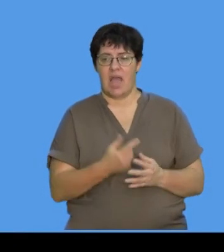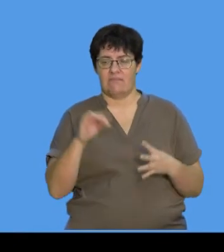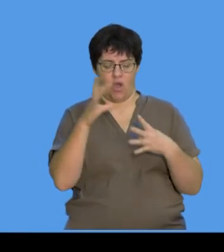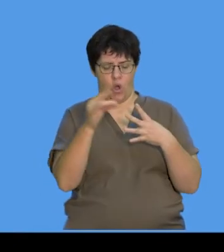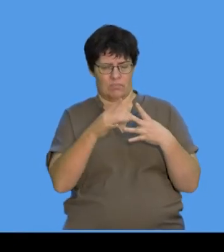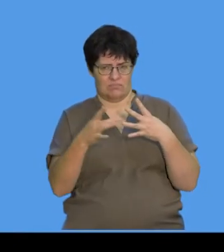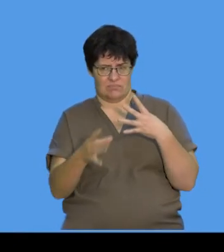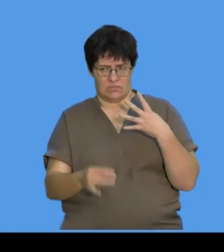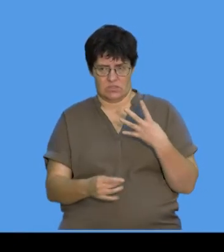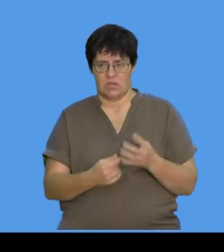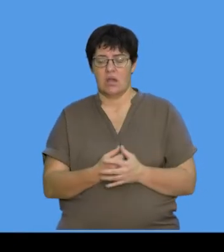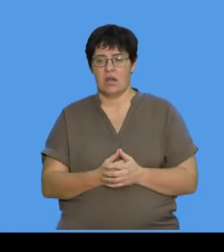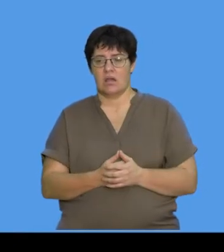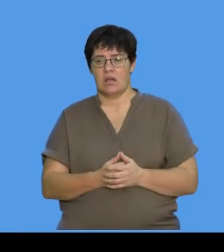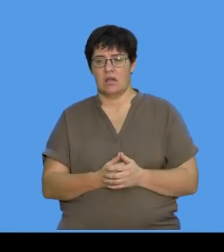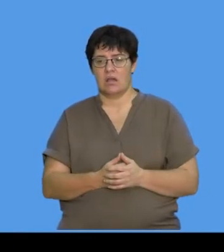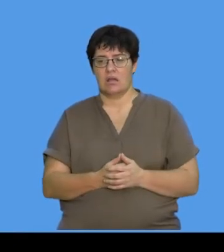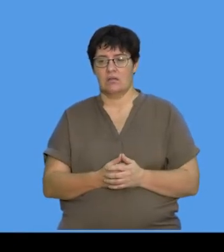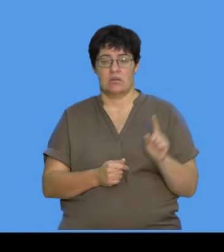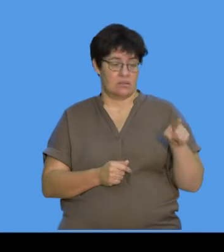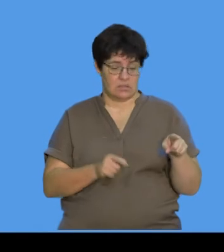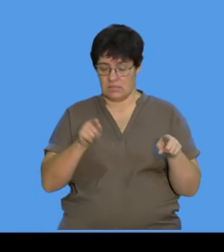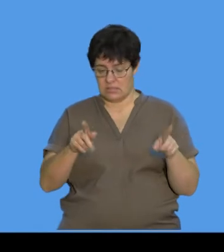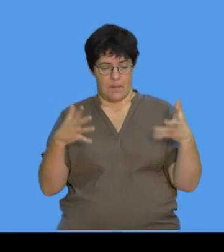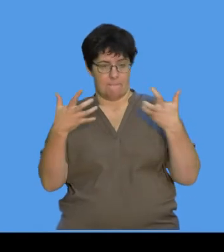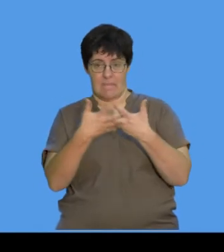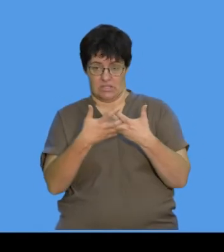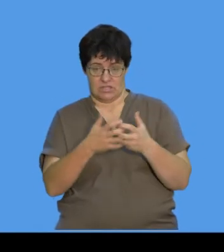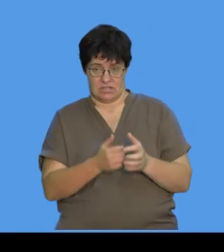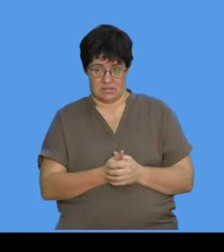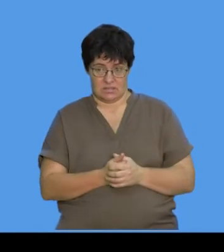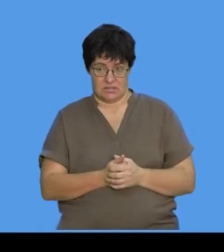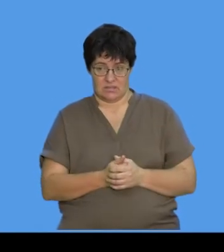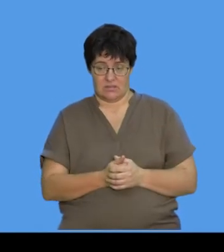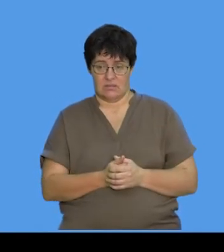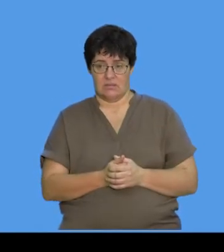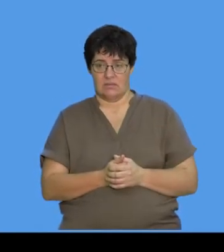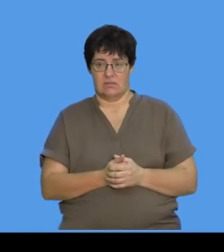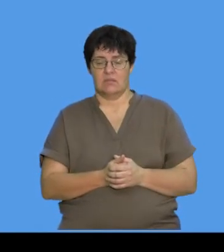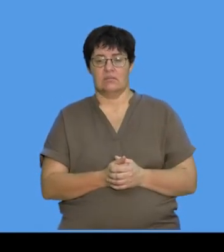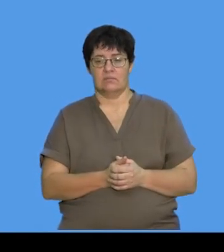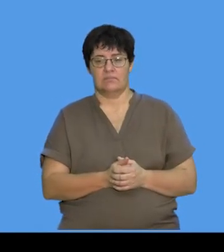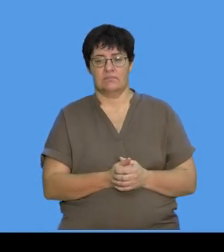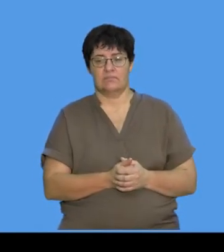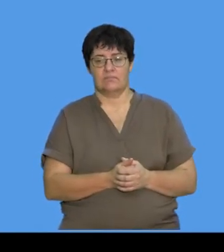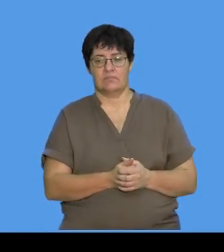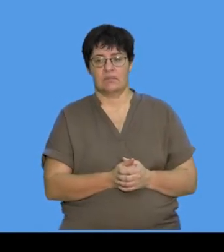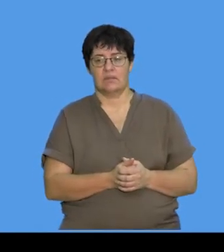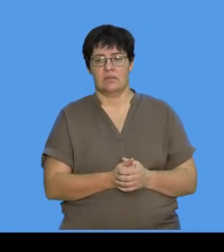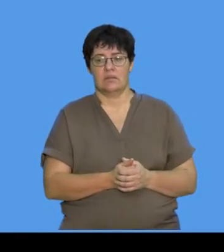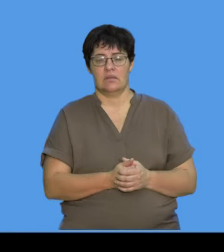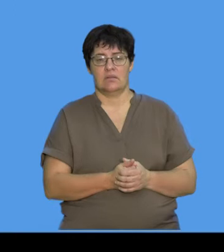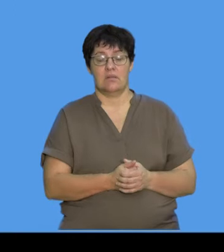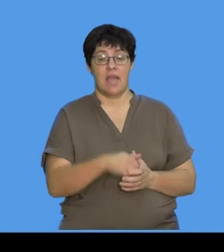here, and they need to manage, this must match, column A and column B, so to speak, must match. Okay, so